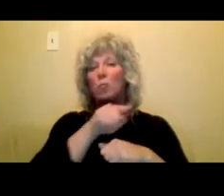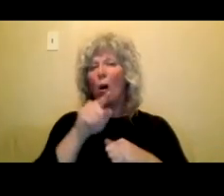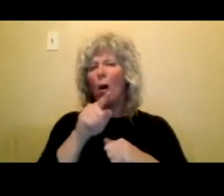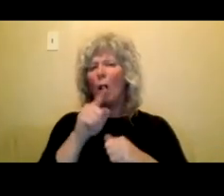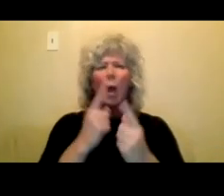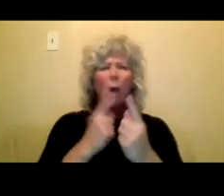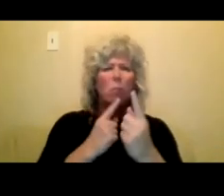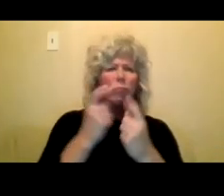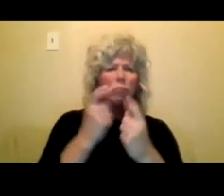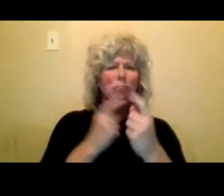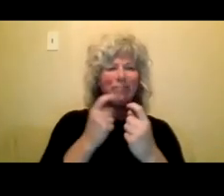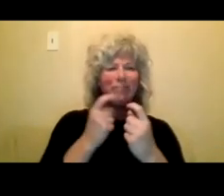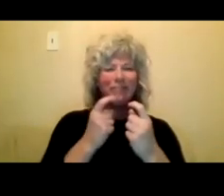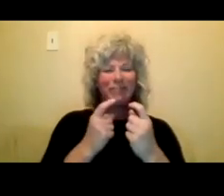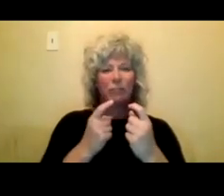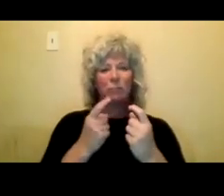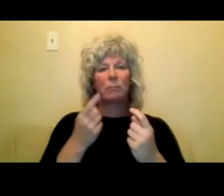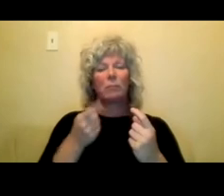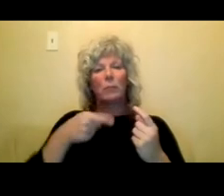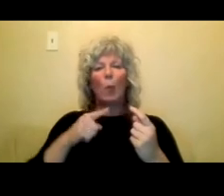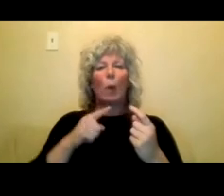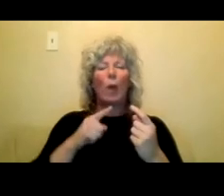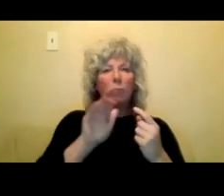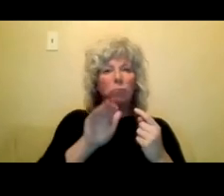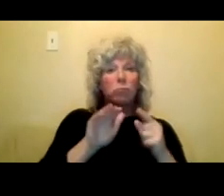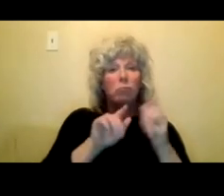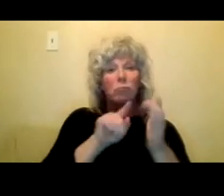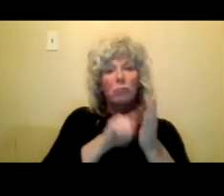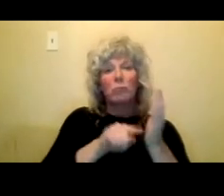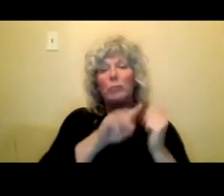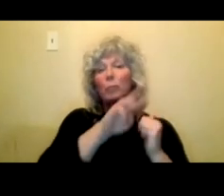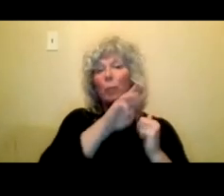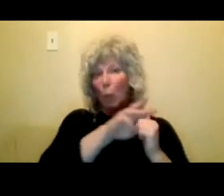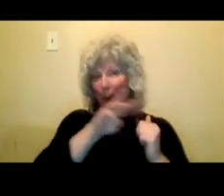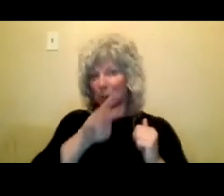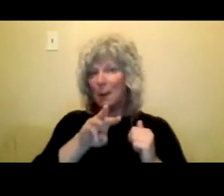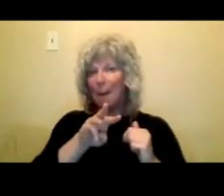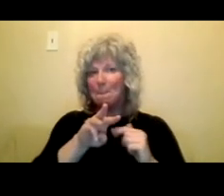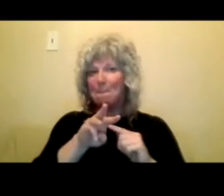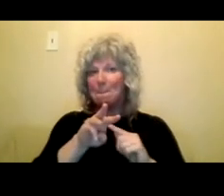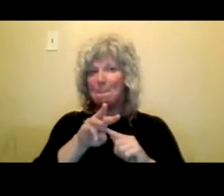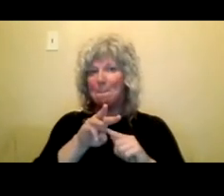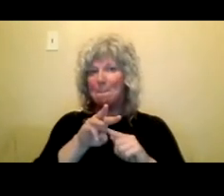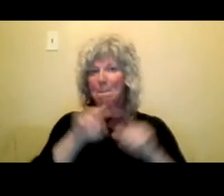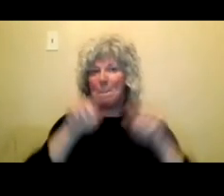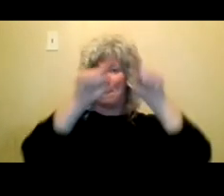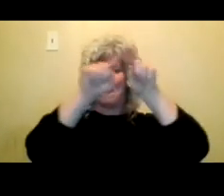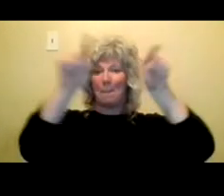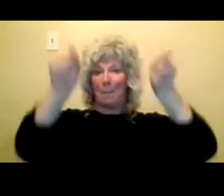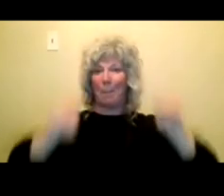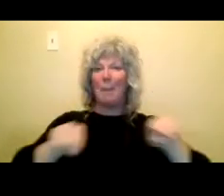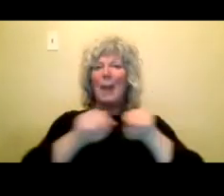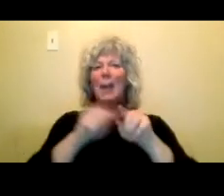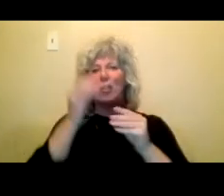to the page where most of our information about the program, what's eligible,